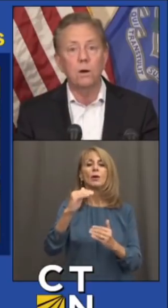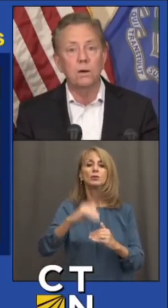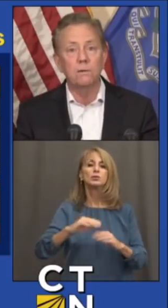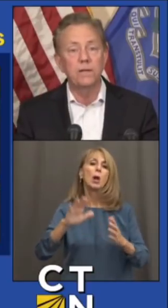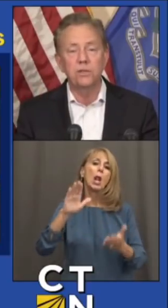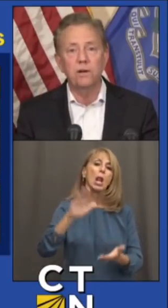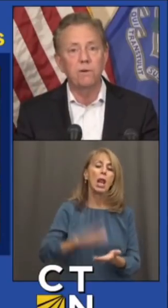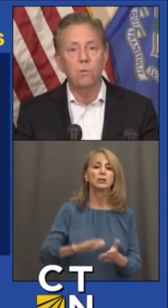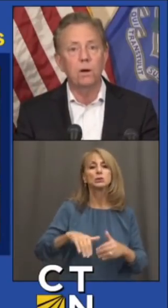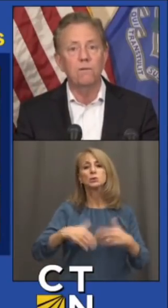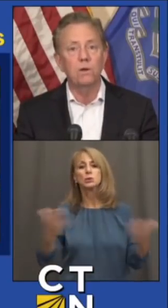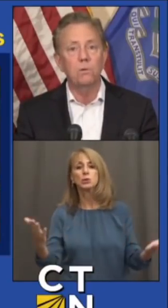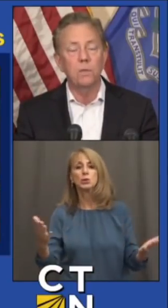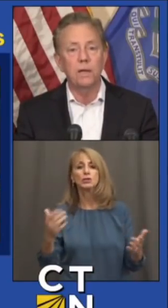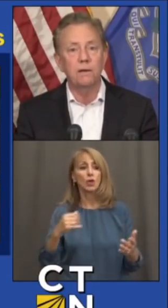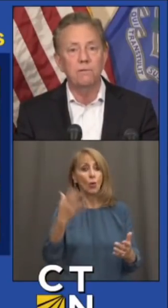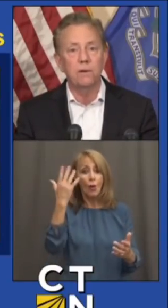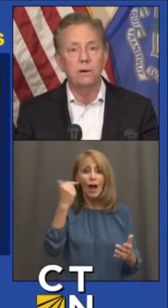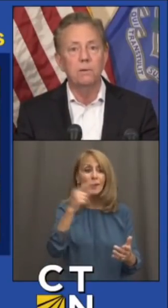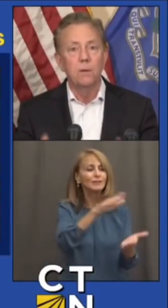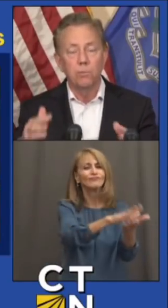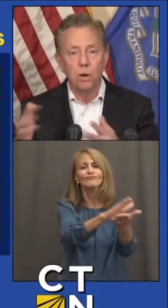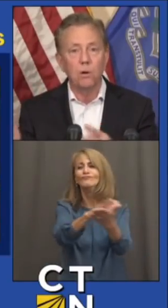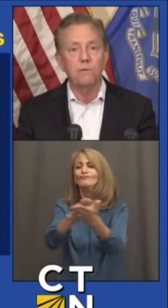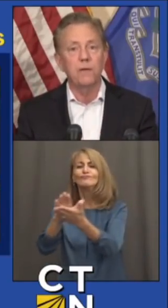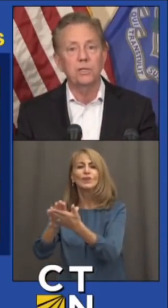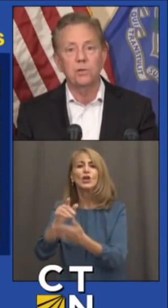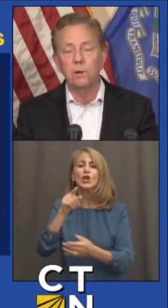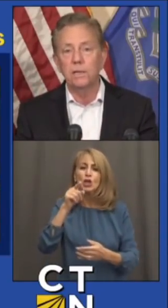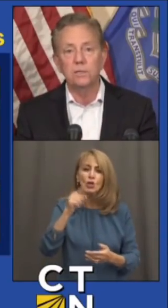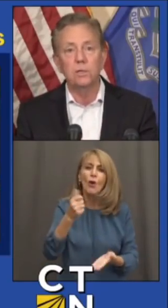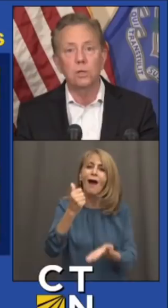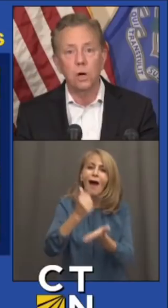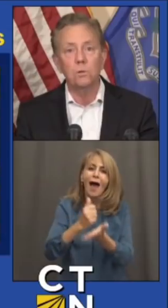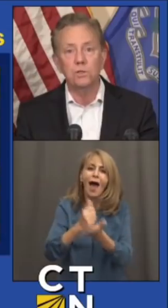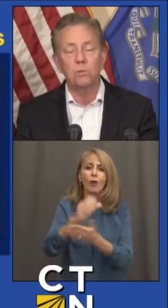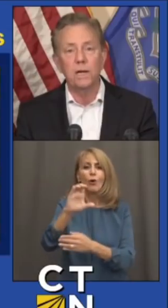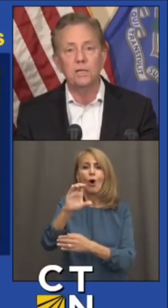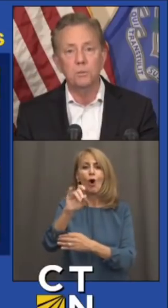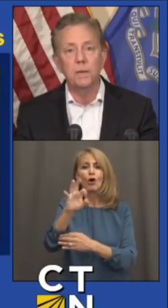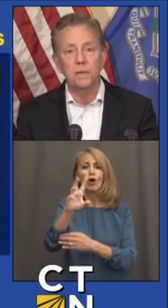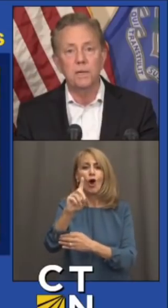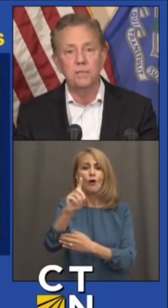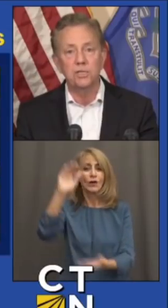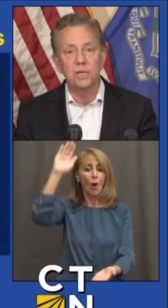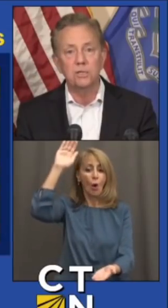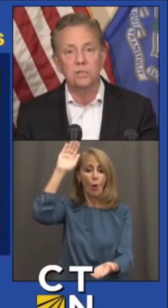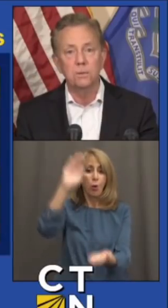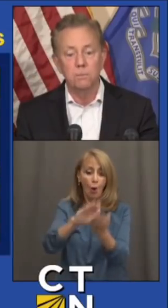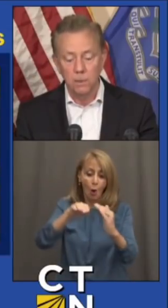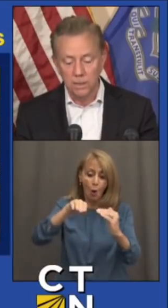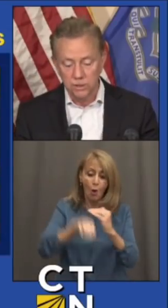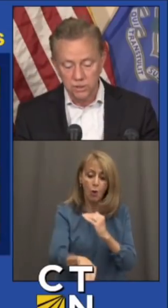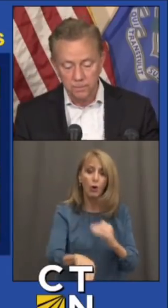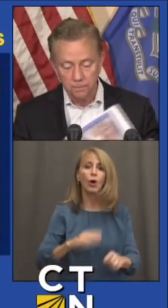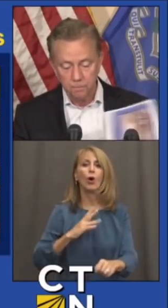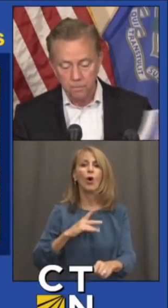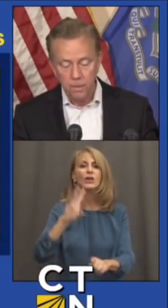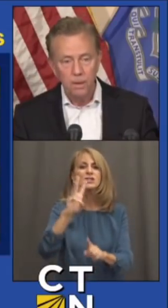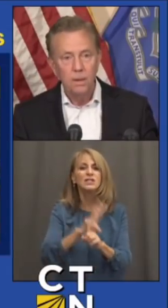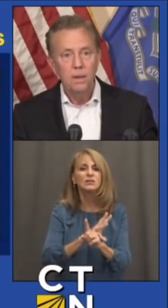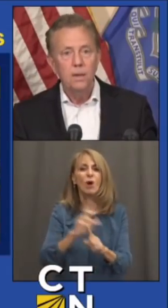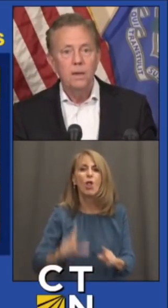to the good work of each and every one of you that have brought our infection rate to the lowest rate it's been in six months.